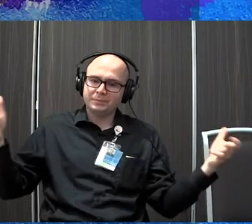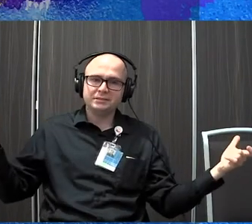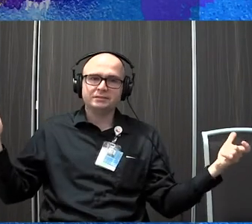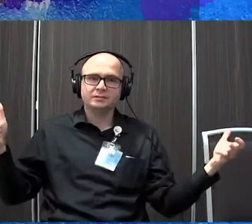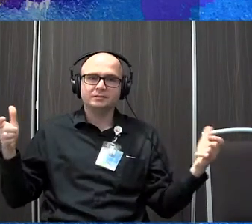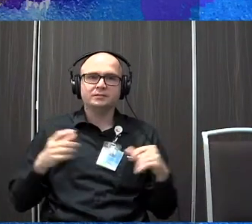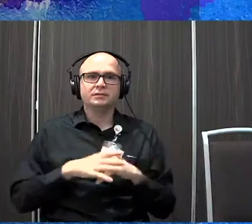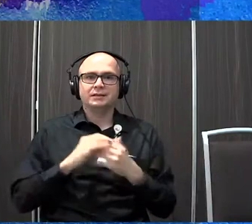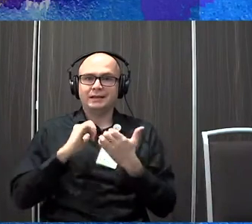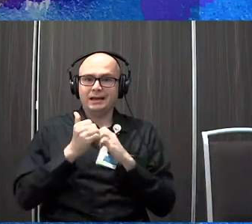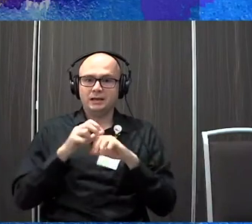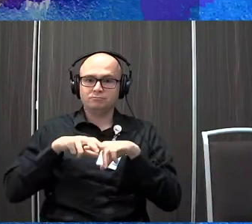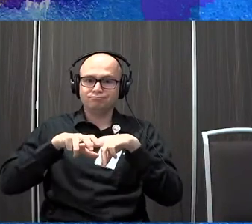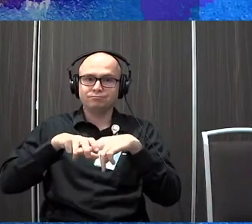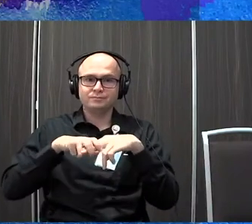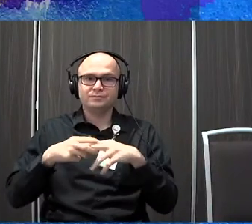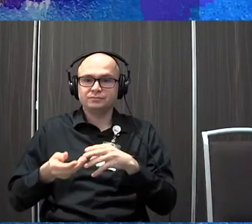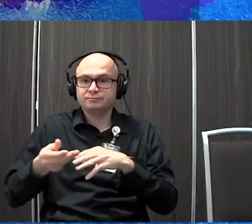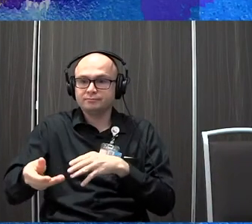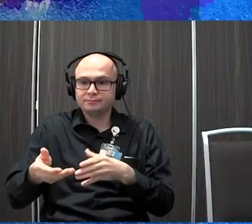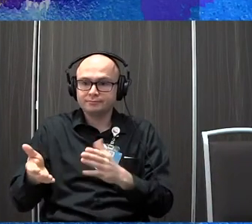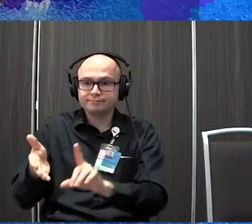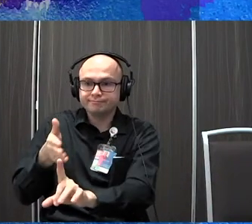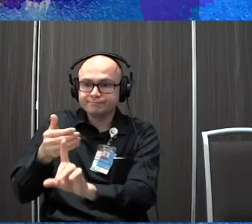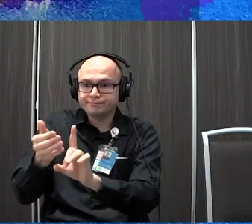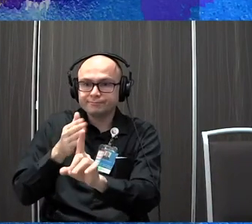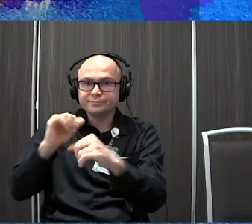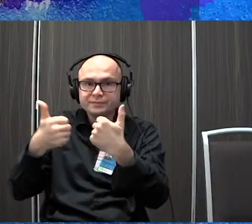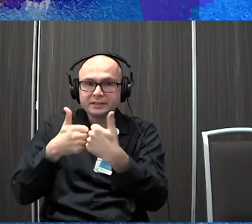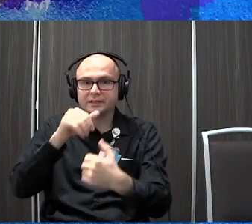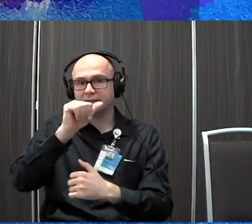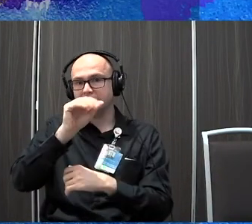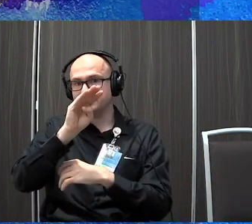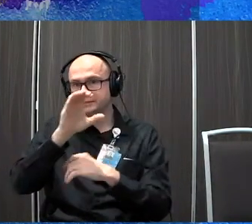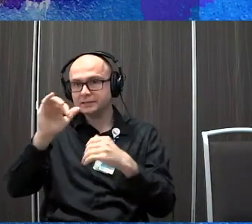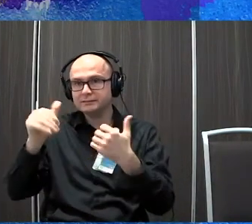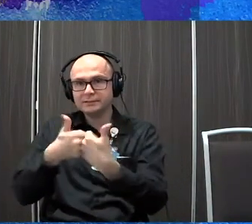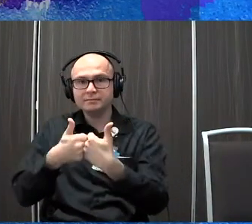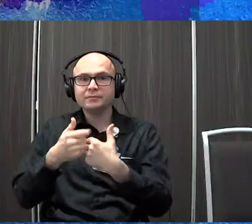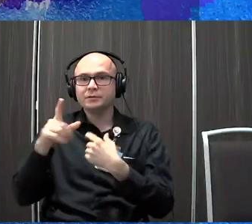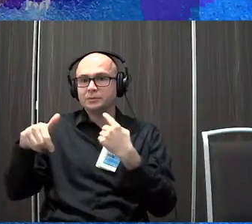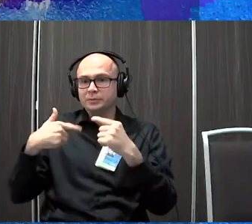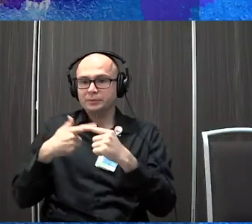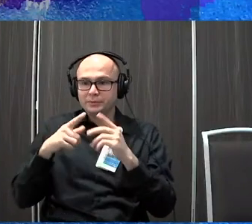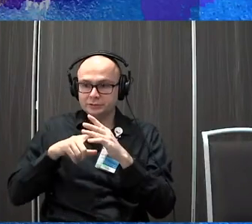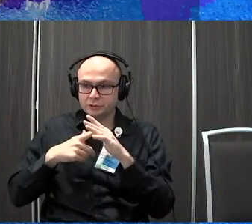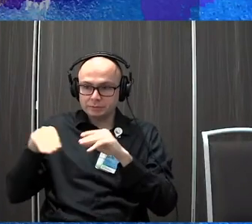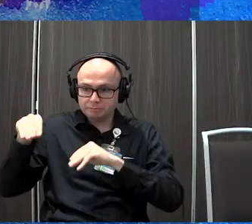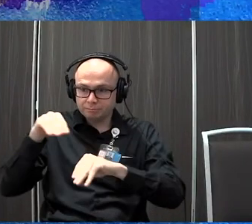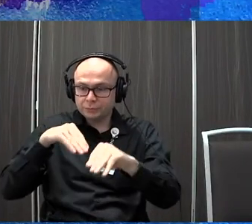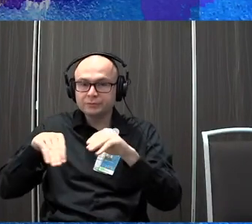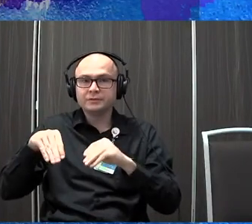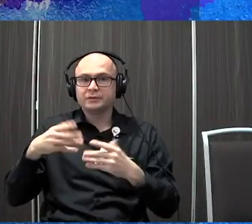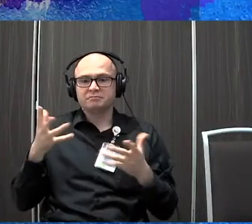Um, the only way we could get him on there was to bribe him with an, a puzzle, an ABC puzzle. And then once you started to move it, he was like, no, I'm done.